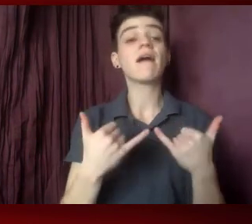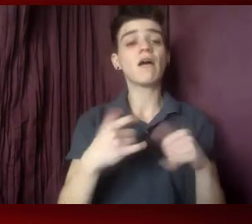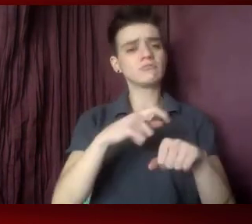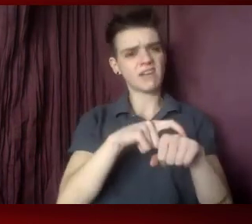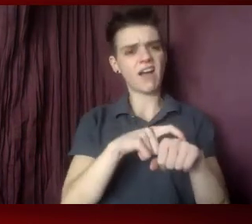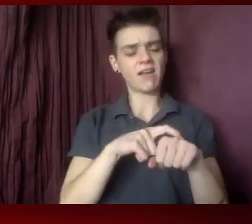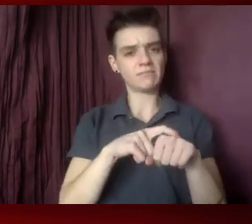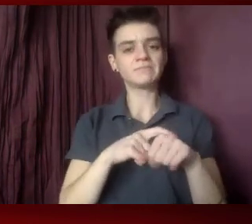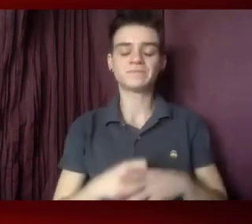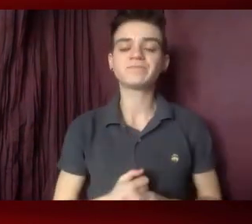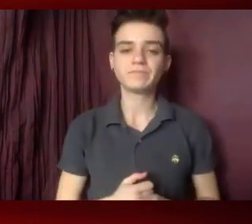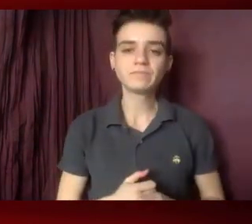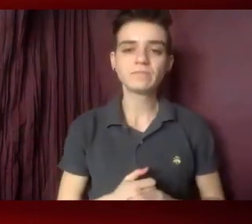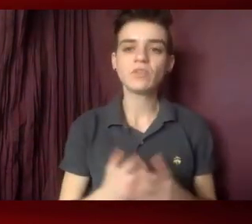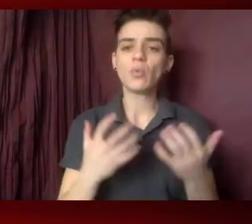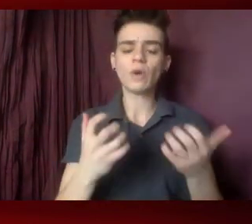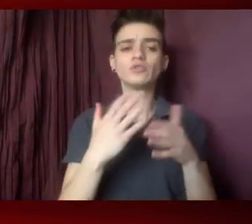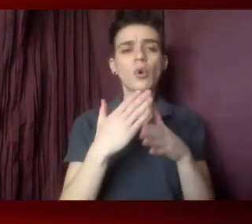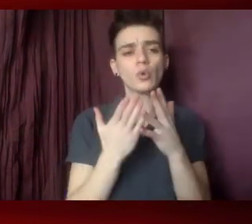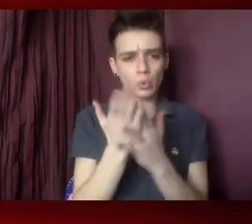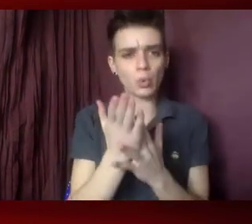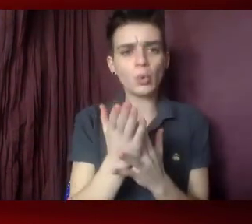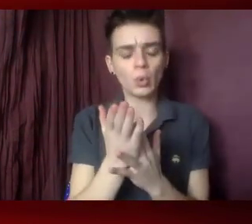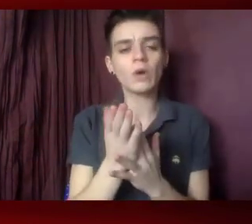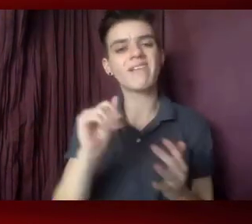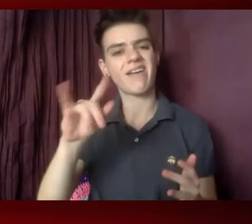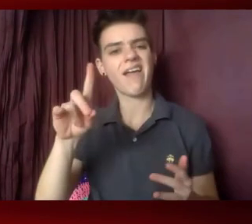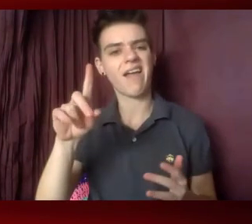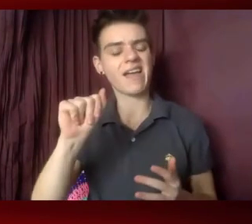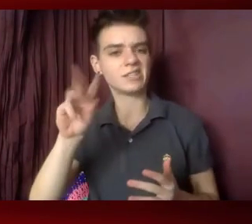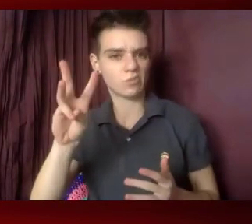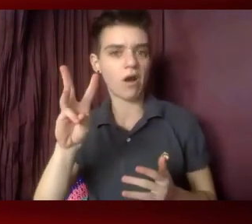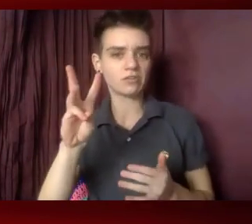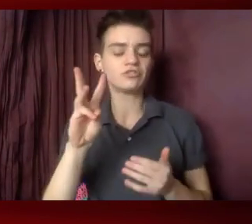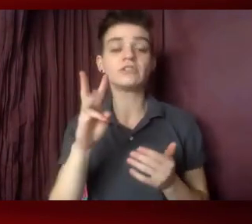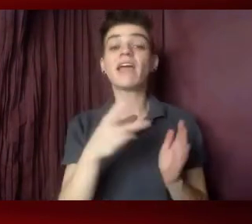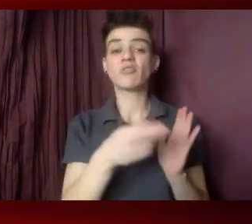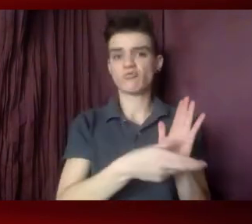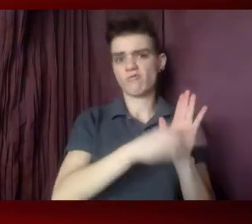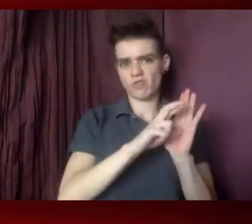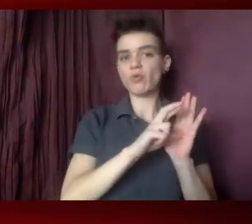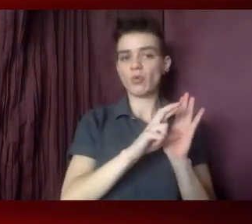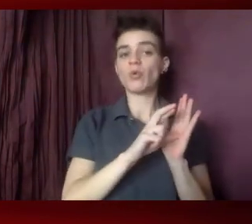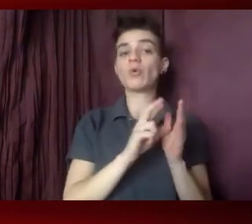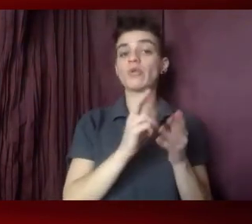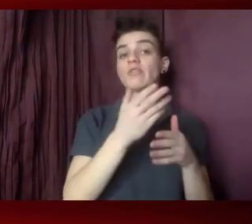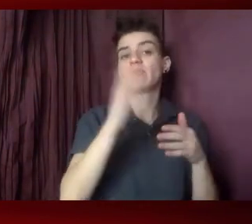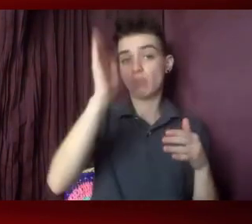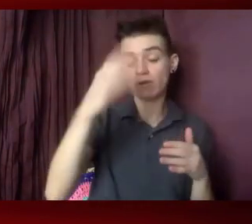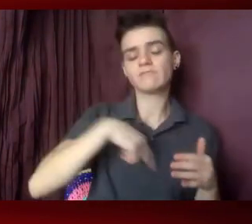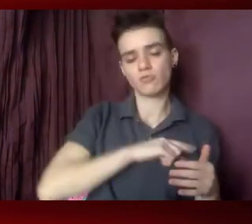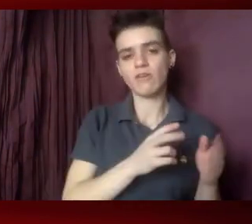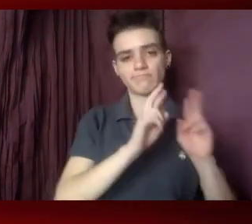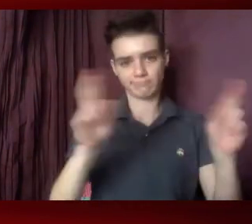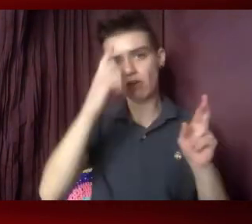to go through the digital AIDS watch folder and review the briefs that we have prepared for the Wednesday meetings with